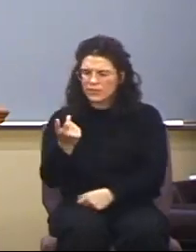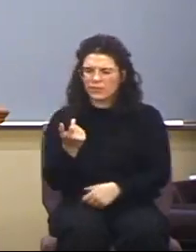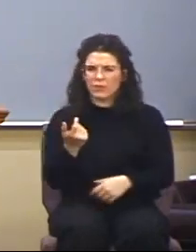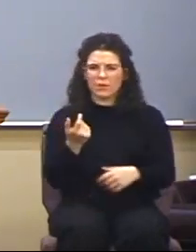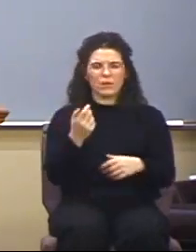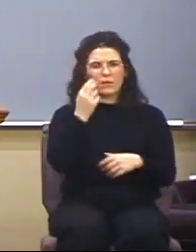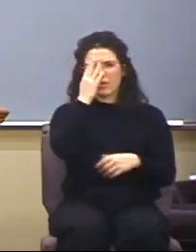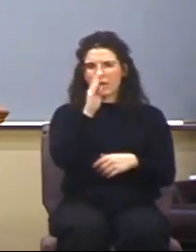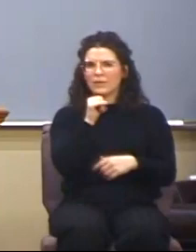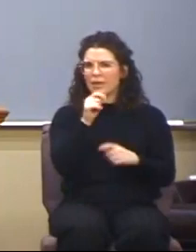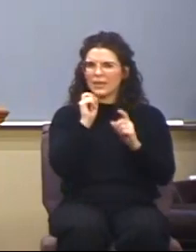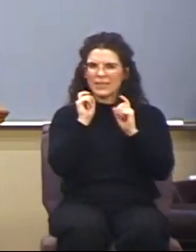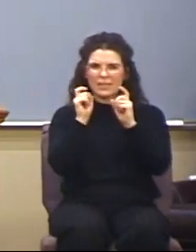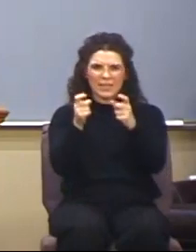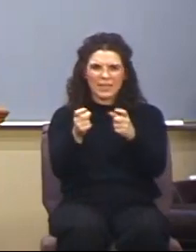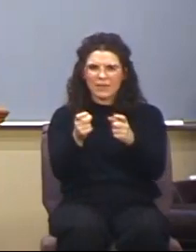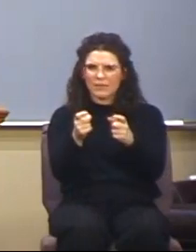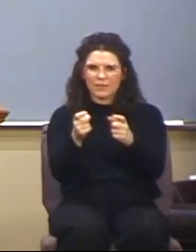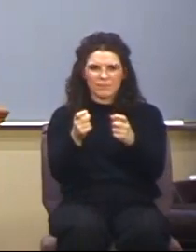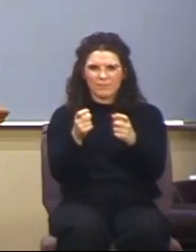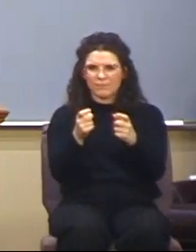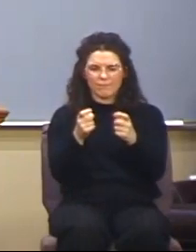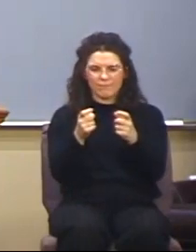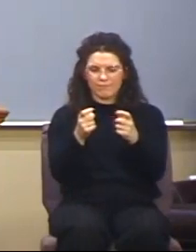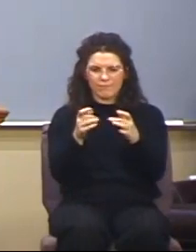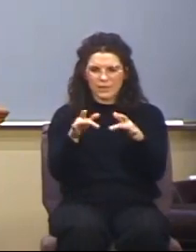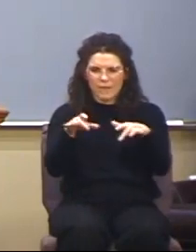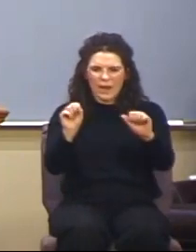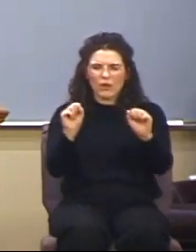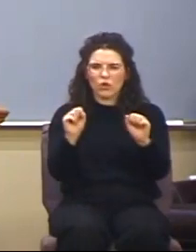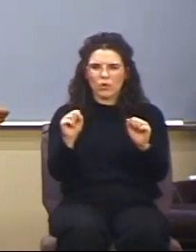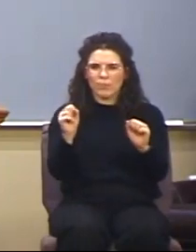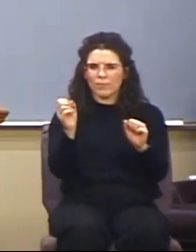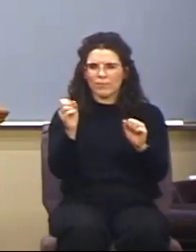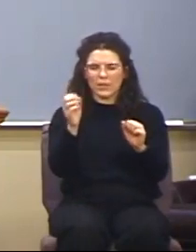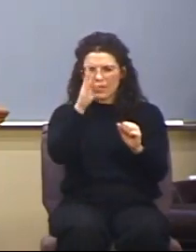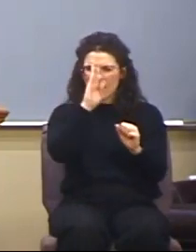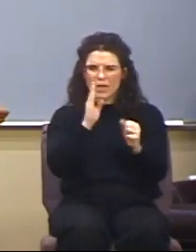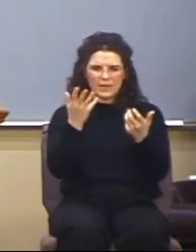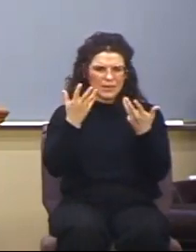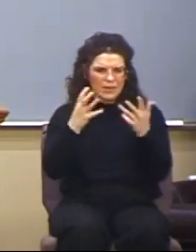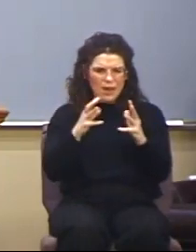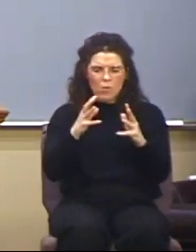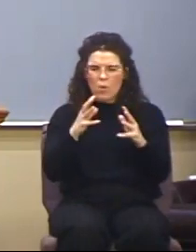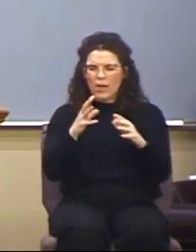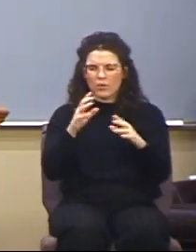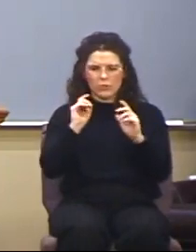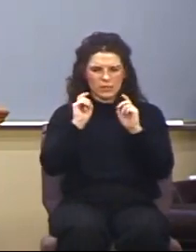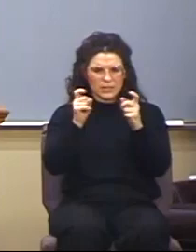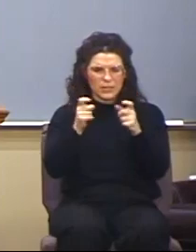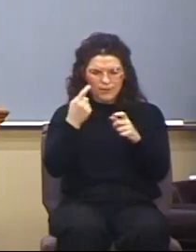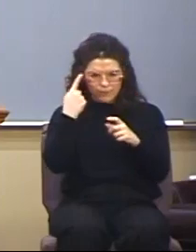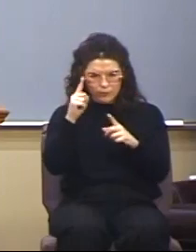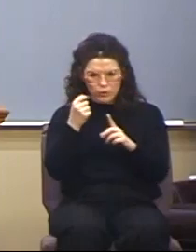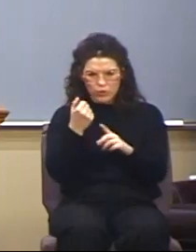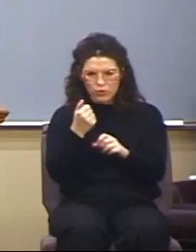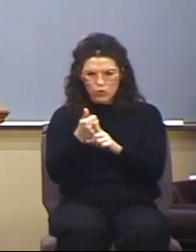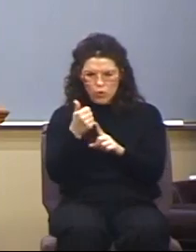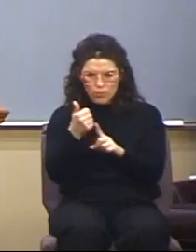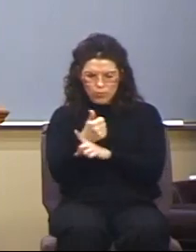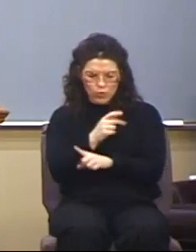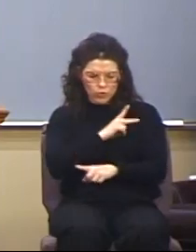forth. God didn't give those gifts in a vacuum. He never intended those gifts to be exercised for one's own personal